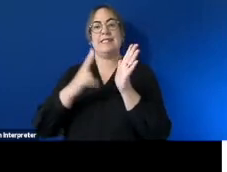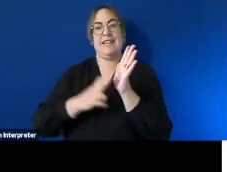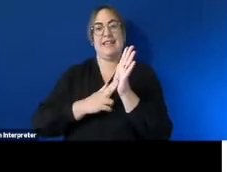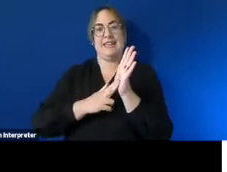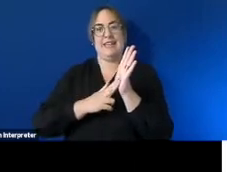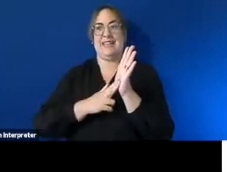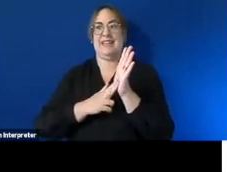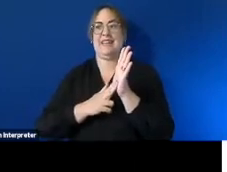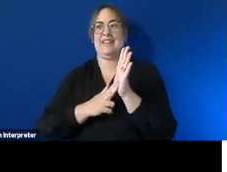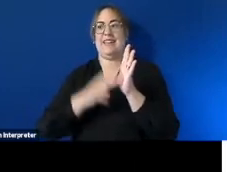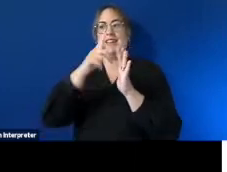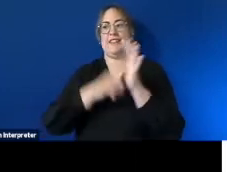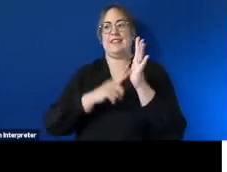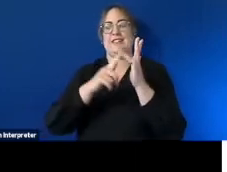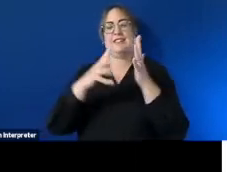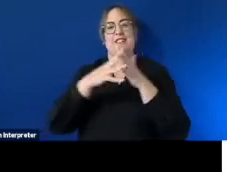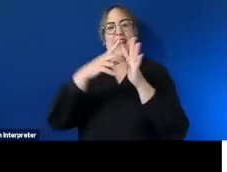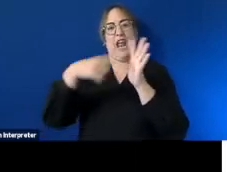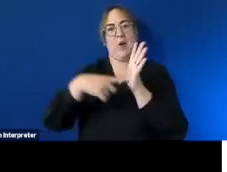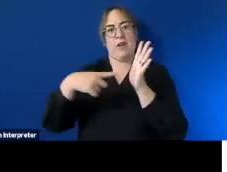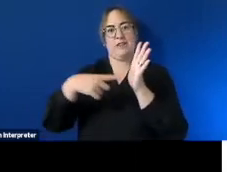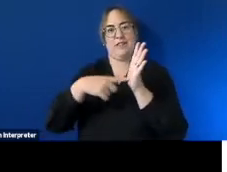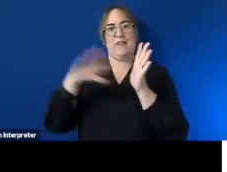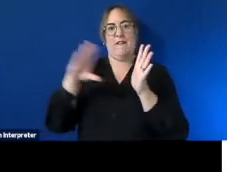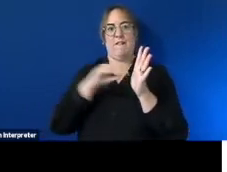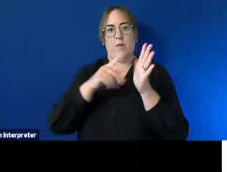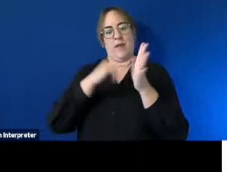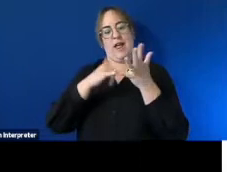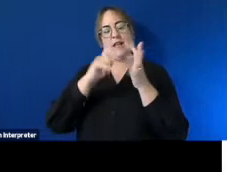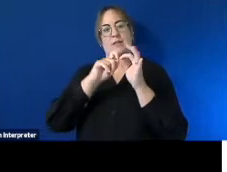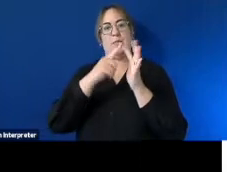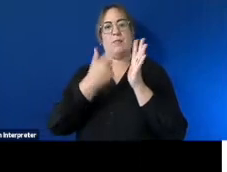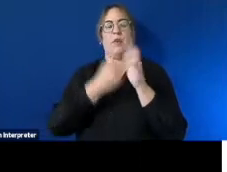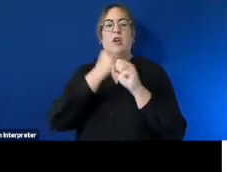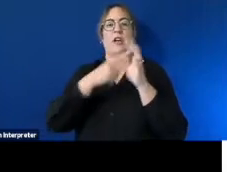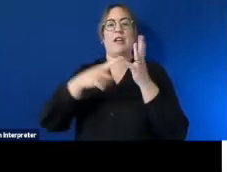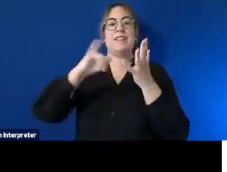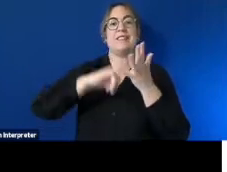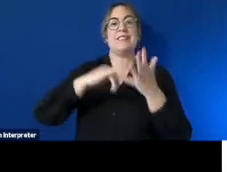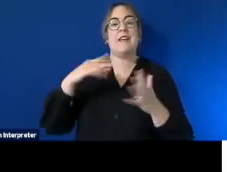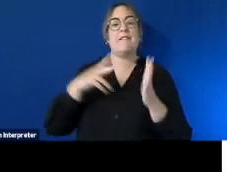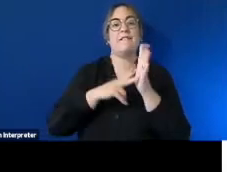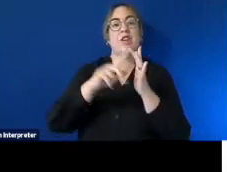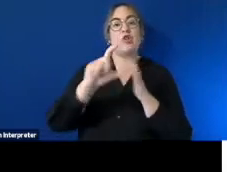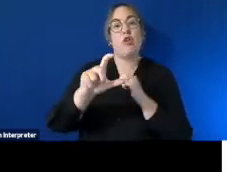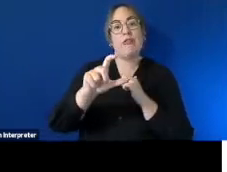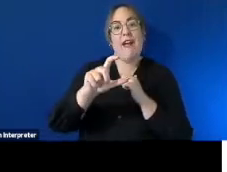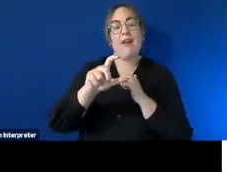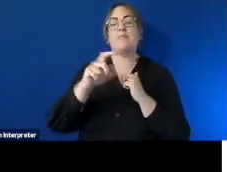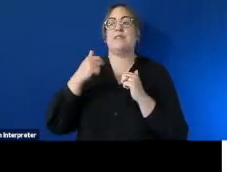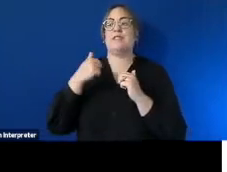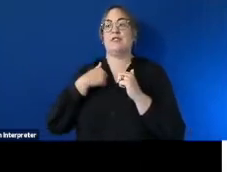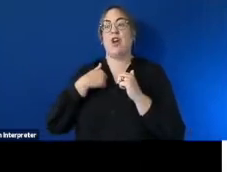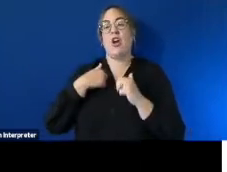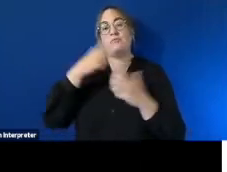tamsin is the president of aspergers victoria which delivers employment supports led by people with lived experience to empower